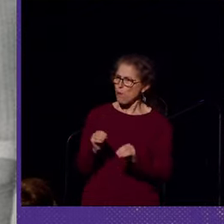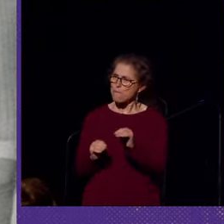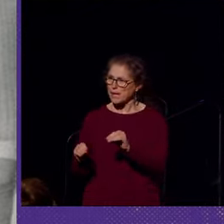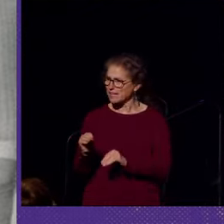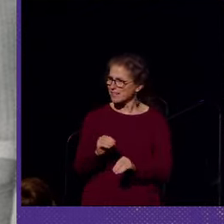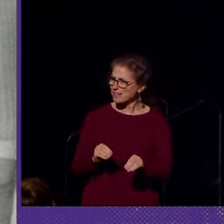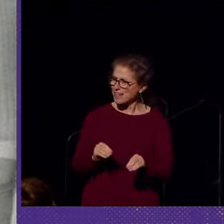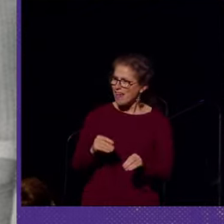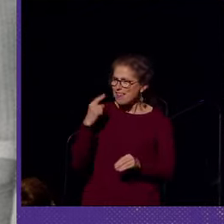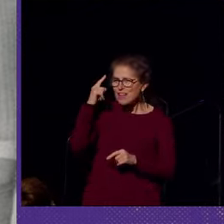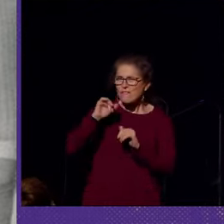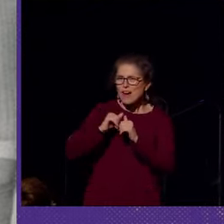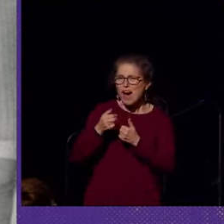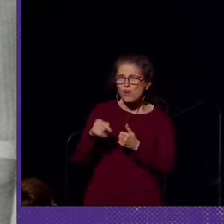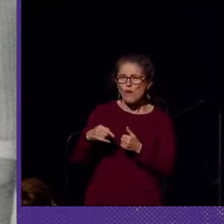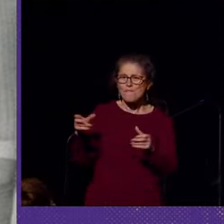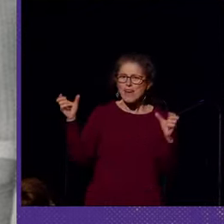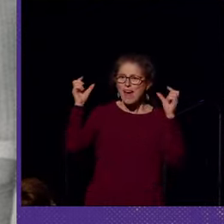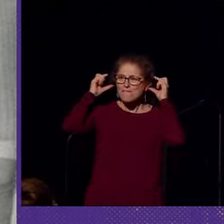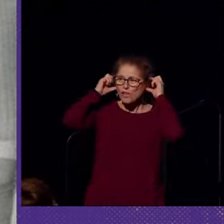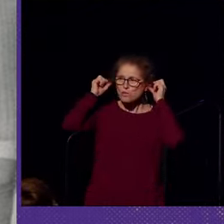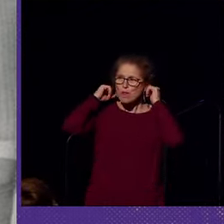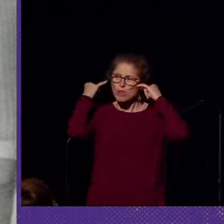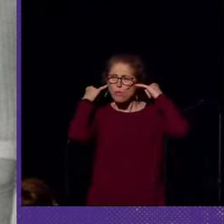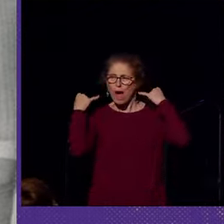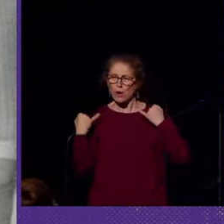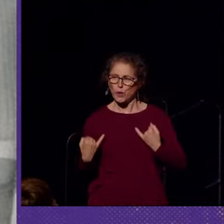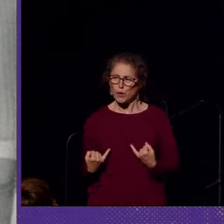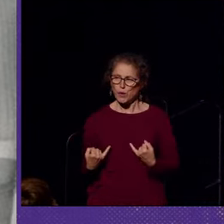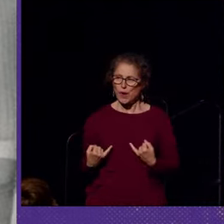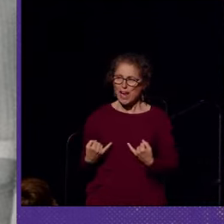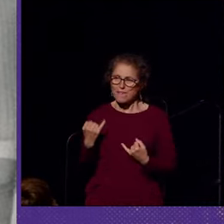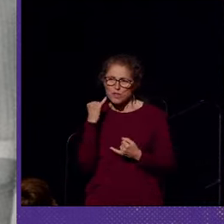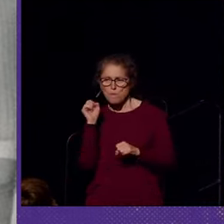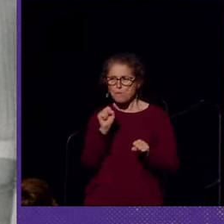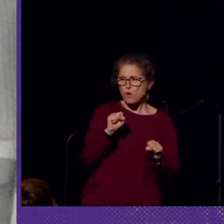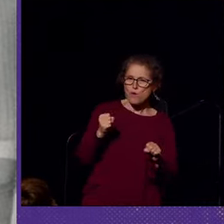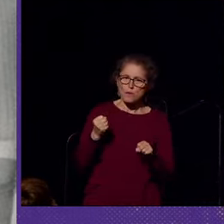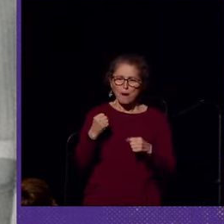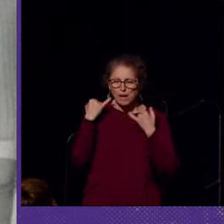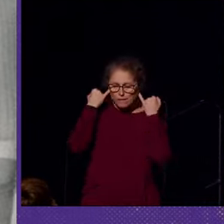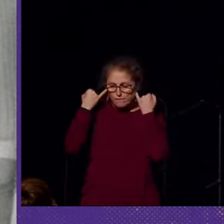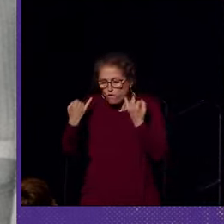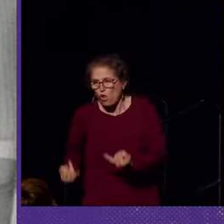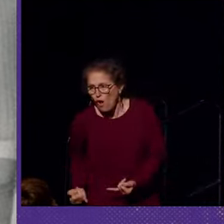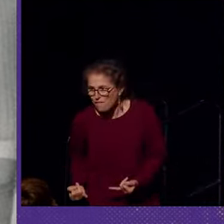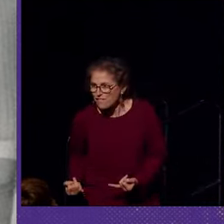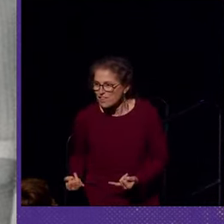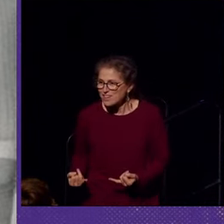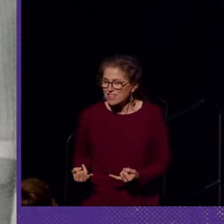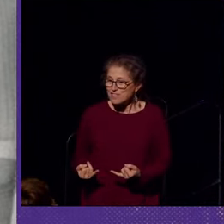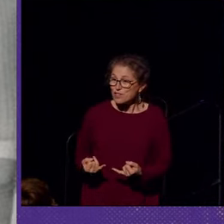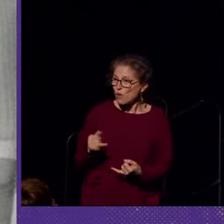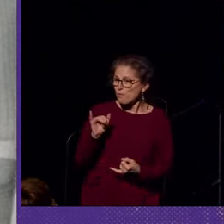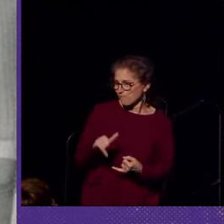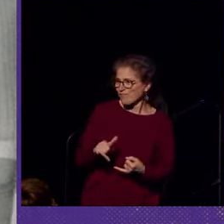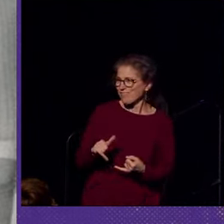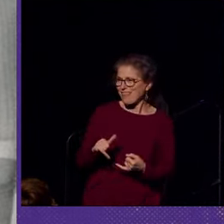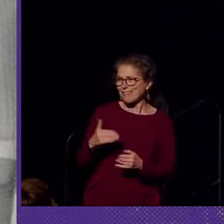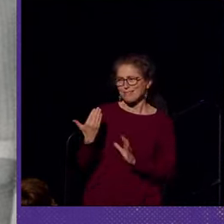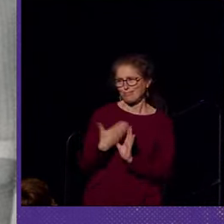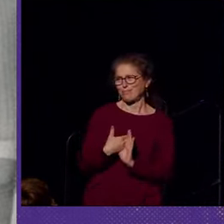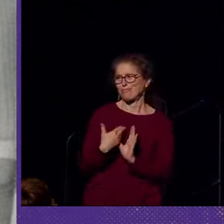Think of the way if you wear headphones with the wire and then you move your body, it would fall off. So that was an